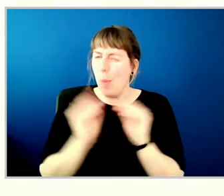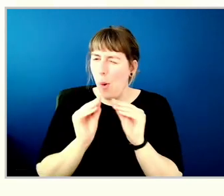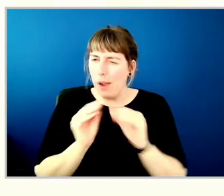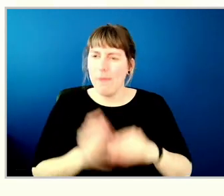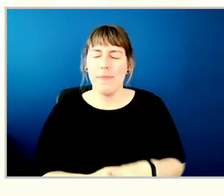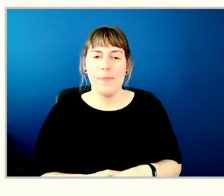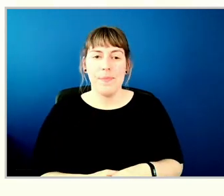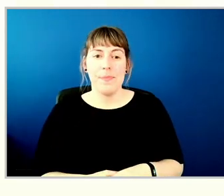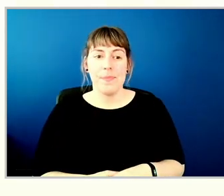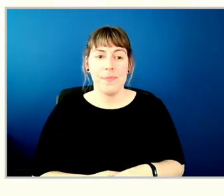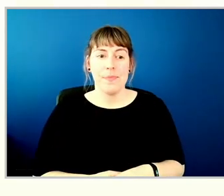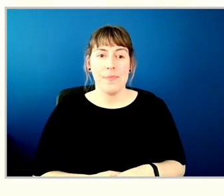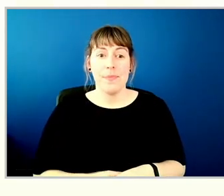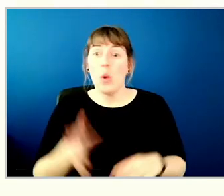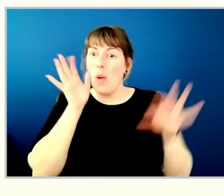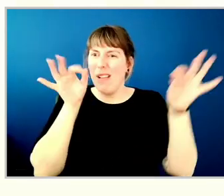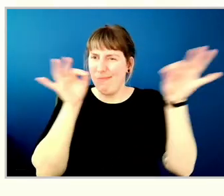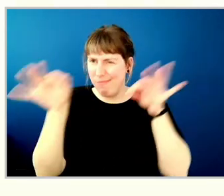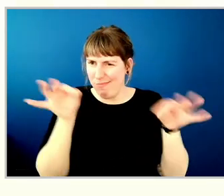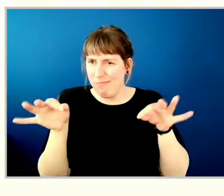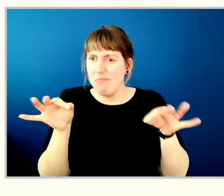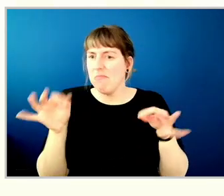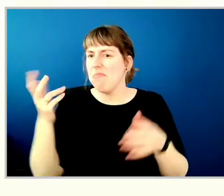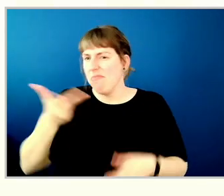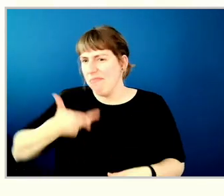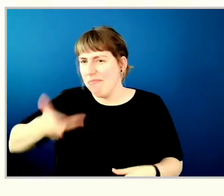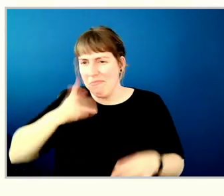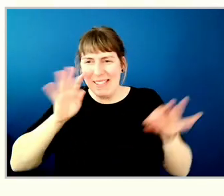to do is talk to you about what we arrived at.